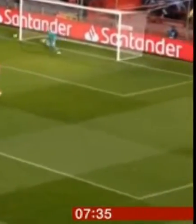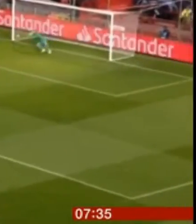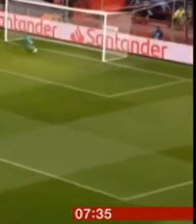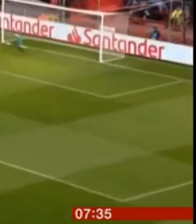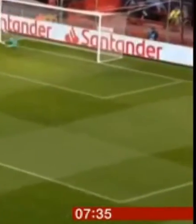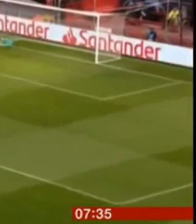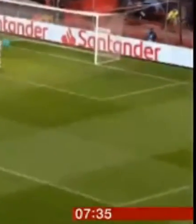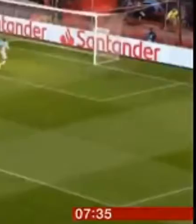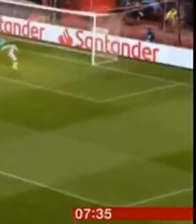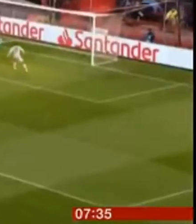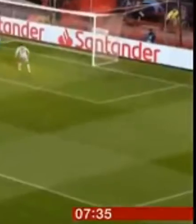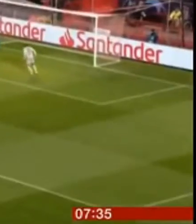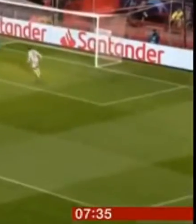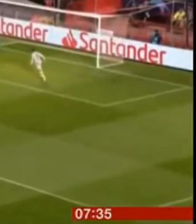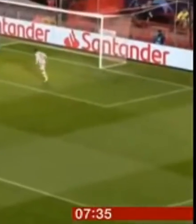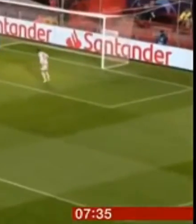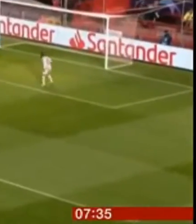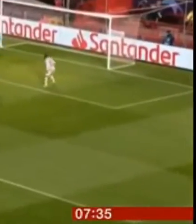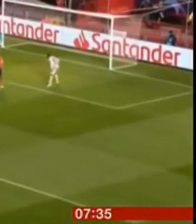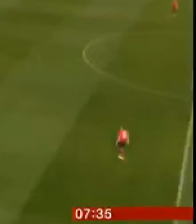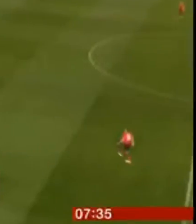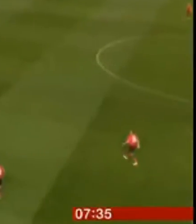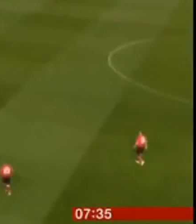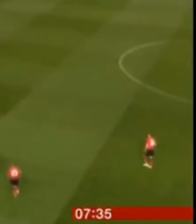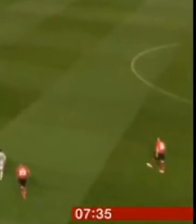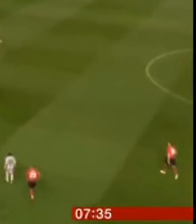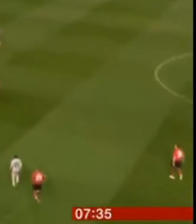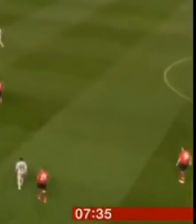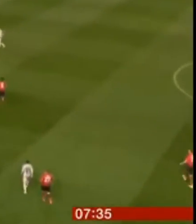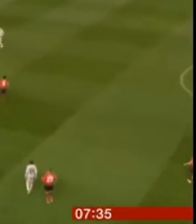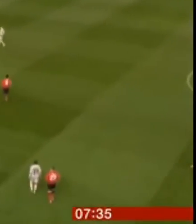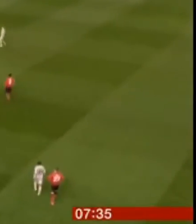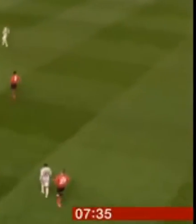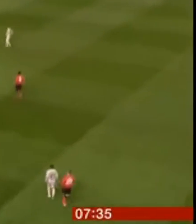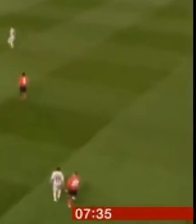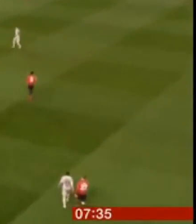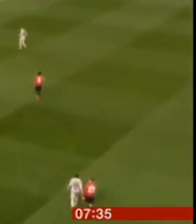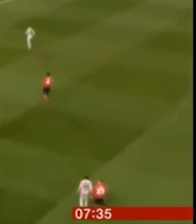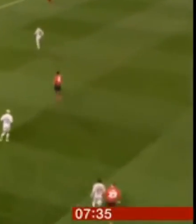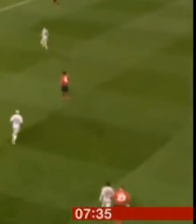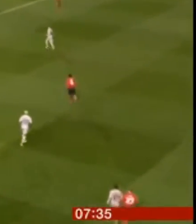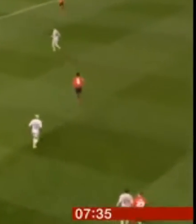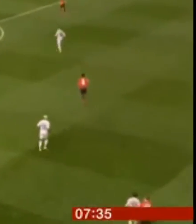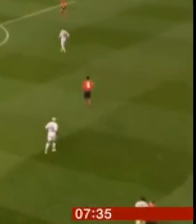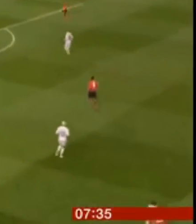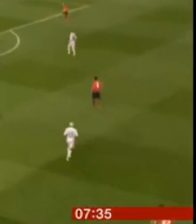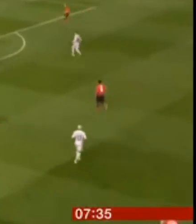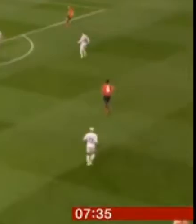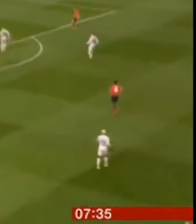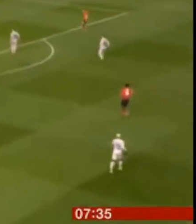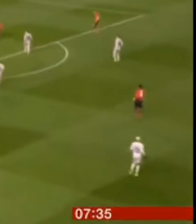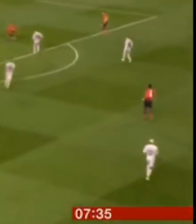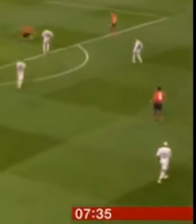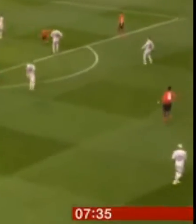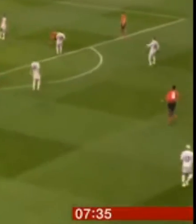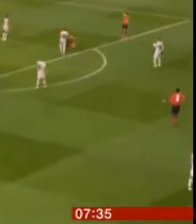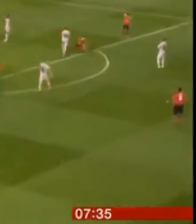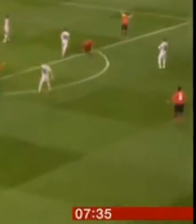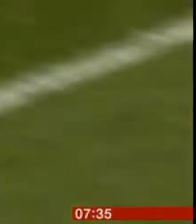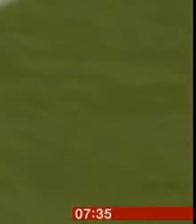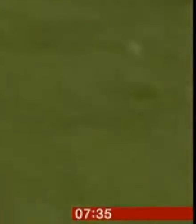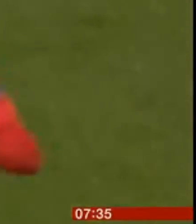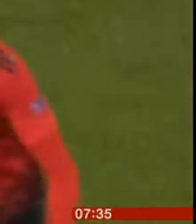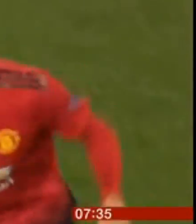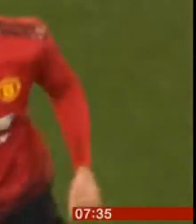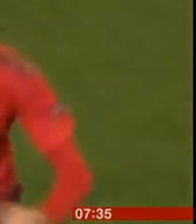David De Gea hadn't intervened. That save proved all the more crucial when Marouane Fellaini struck in stoppage time to lift the